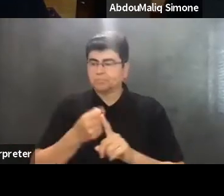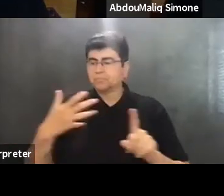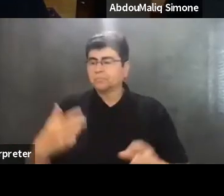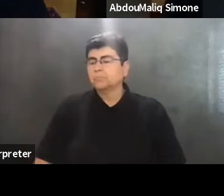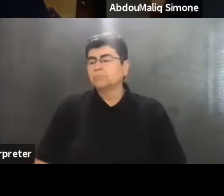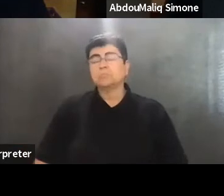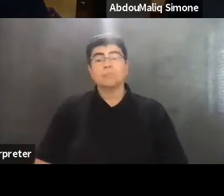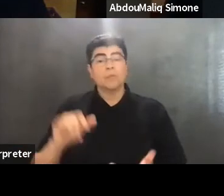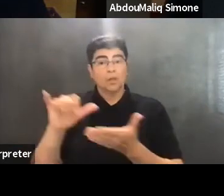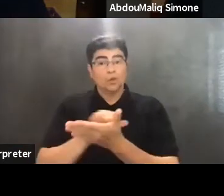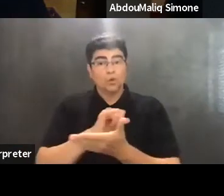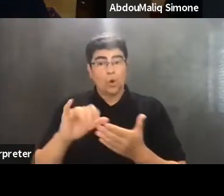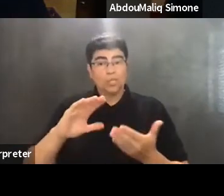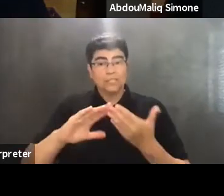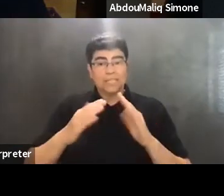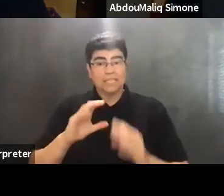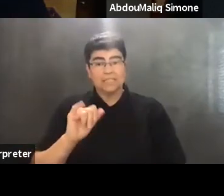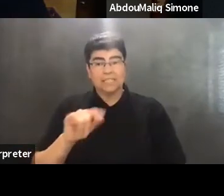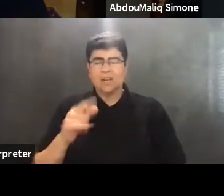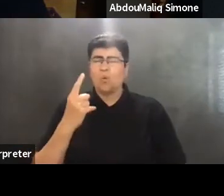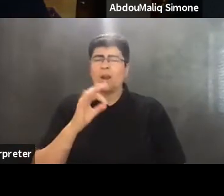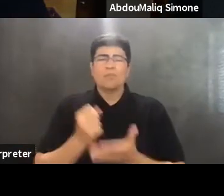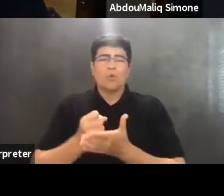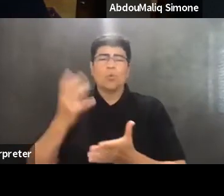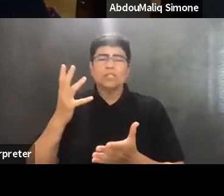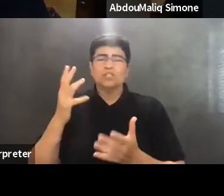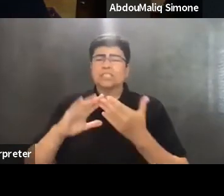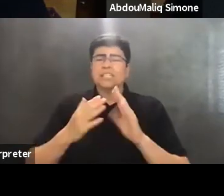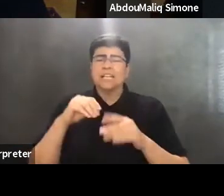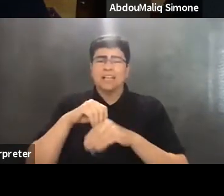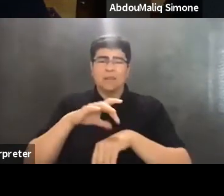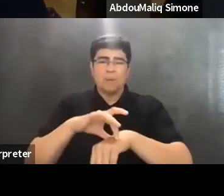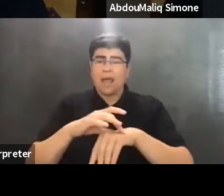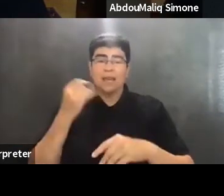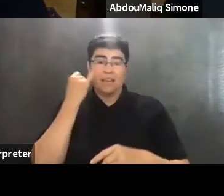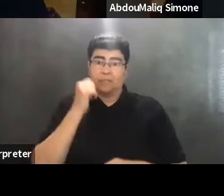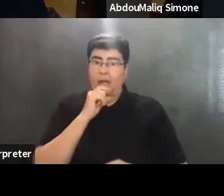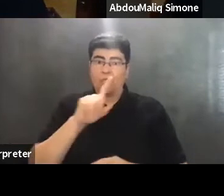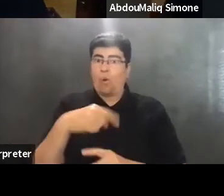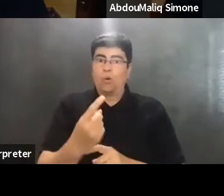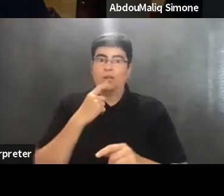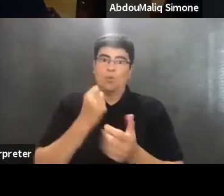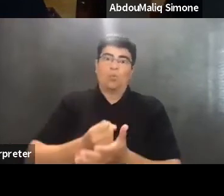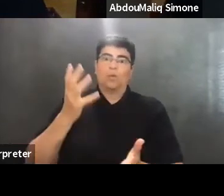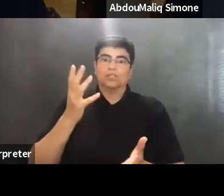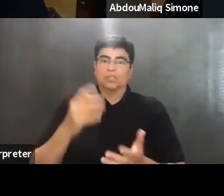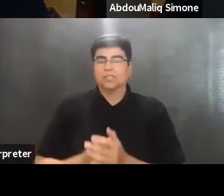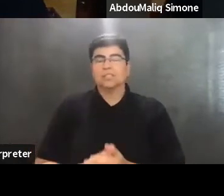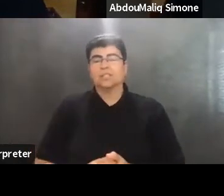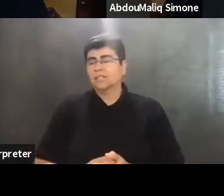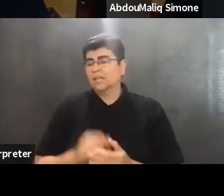York City, one of the richest cities on the planet, if not the richest, is a place that